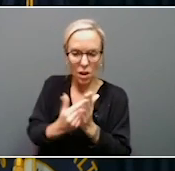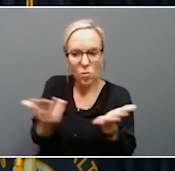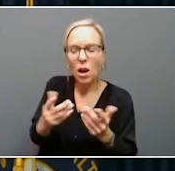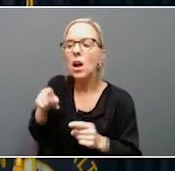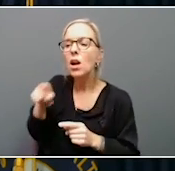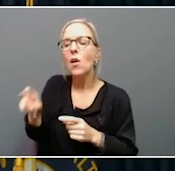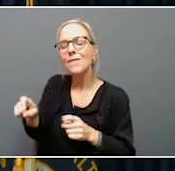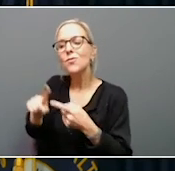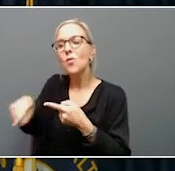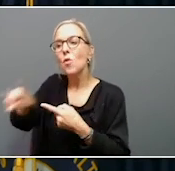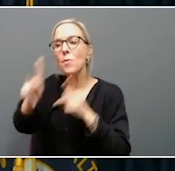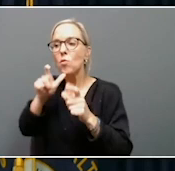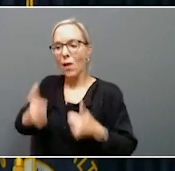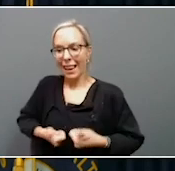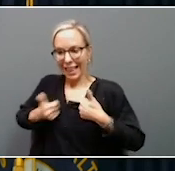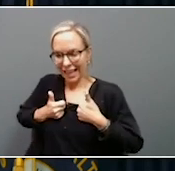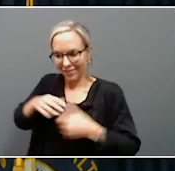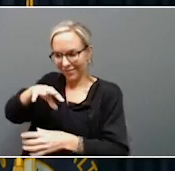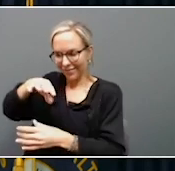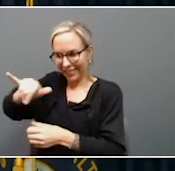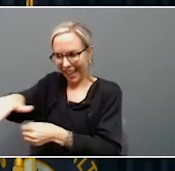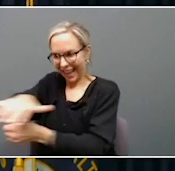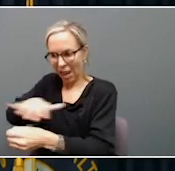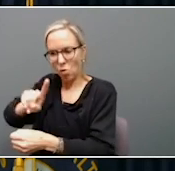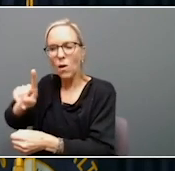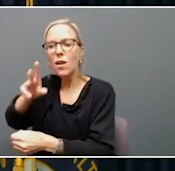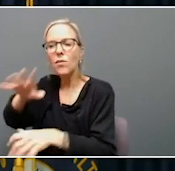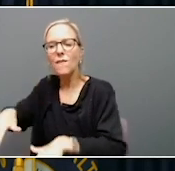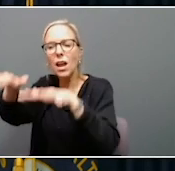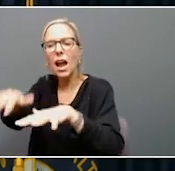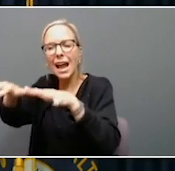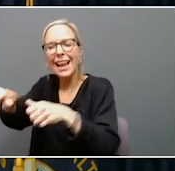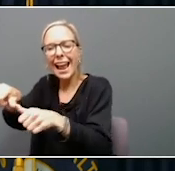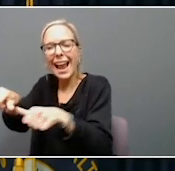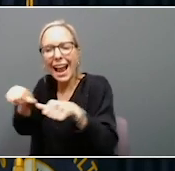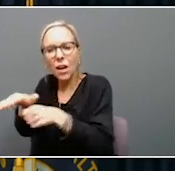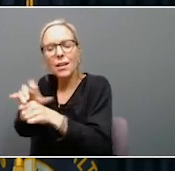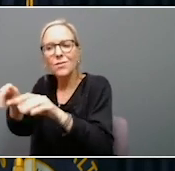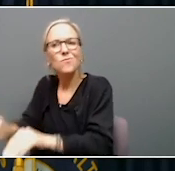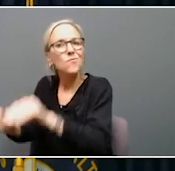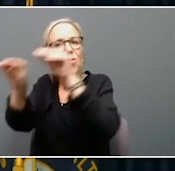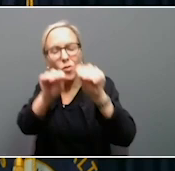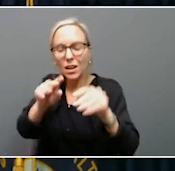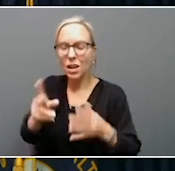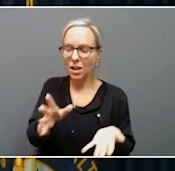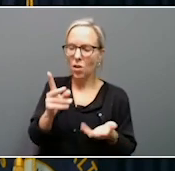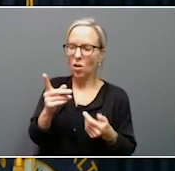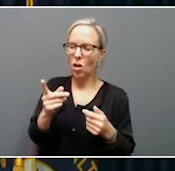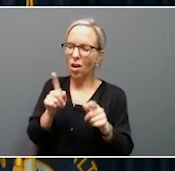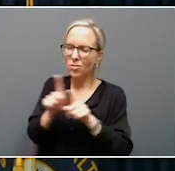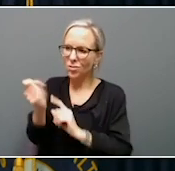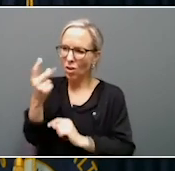this again. I think number two is resiliency. You you look at the new bridges we're building, and this same flood could